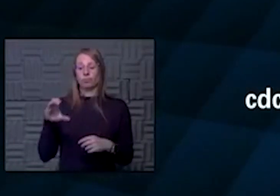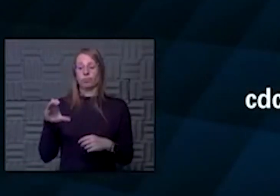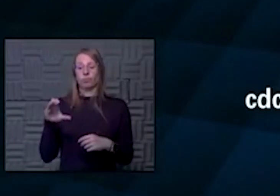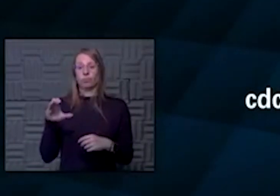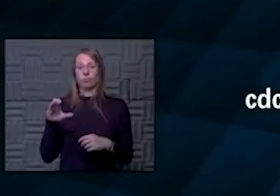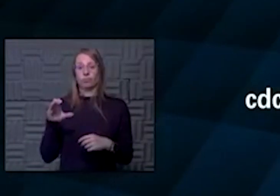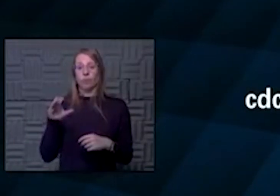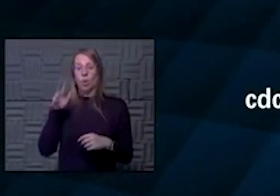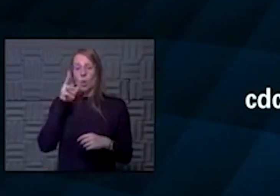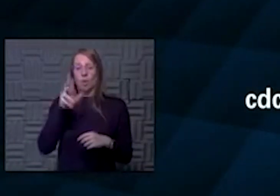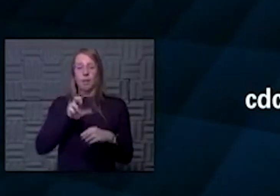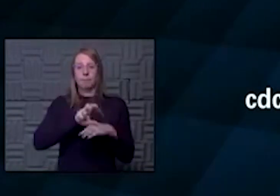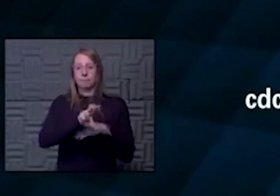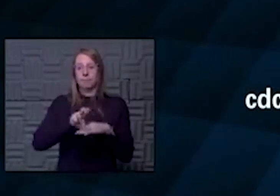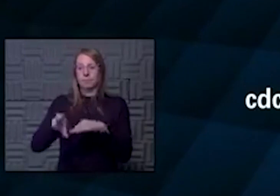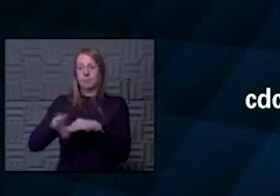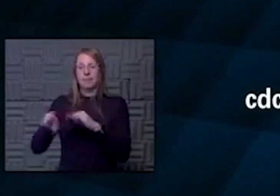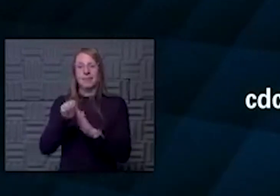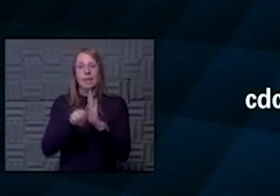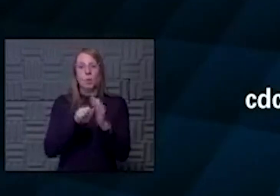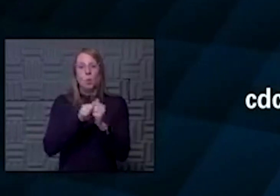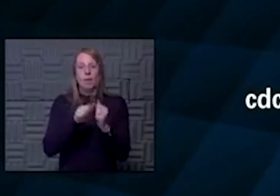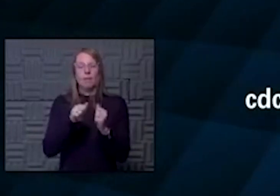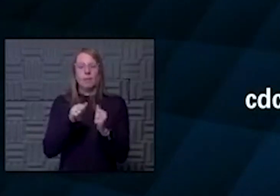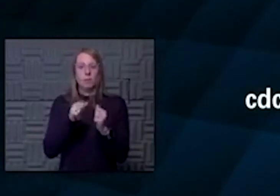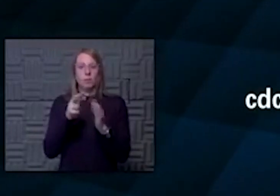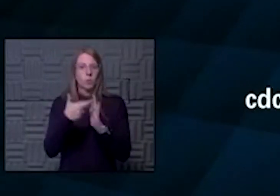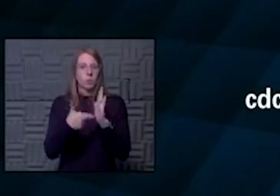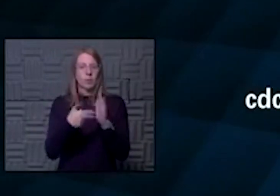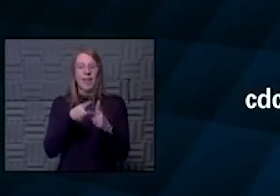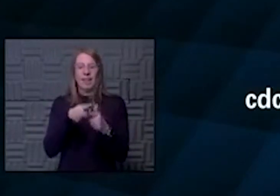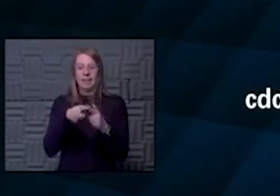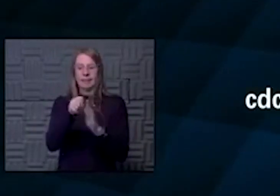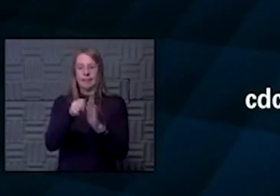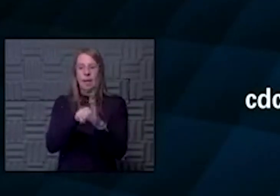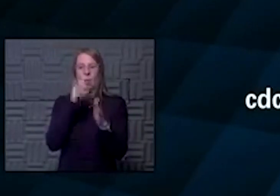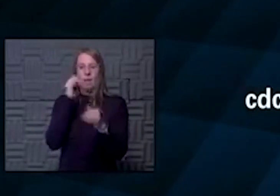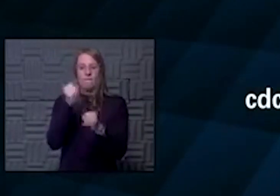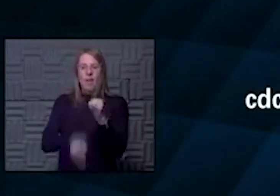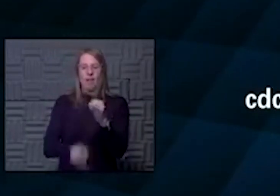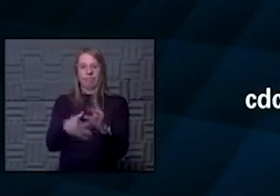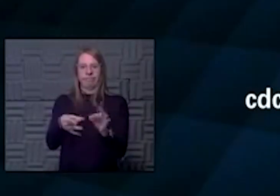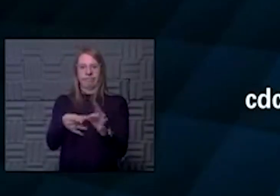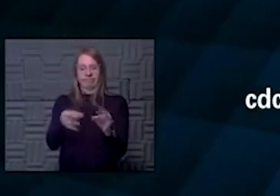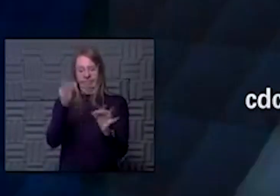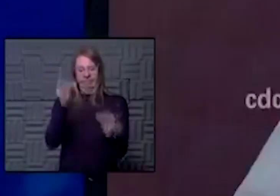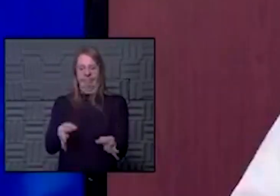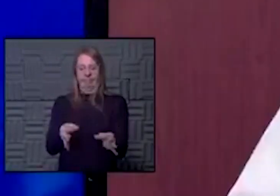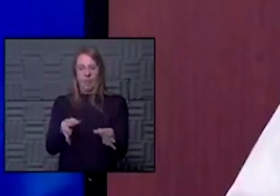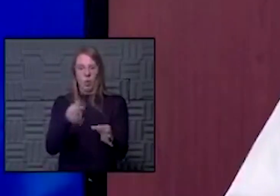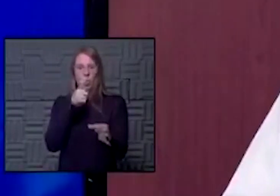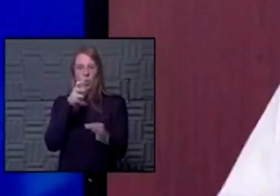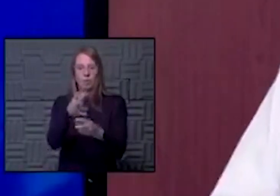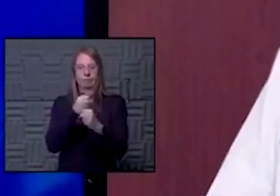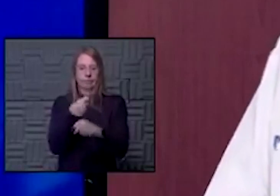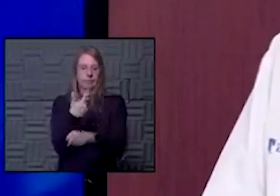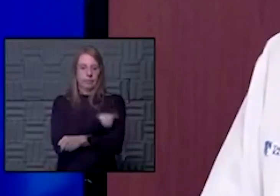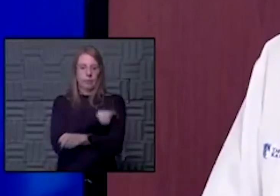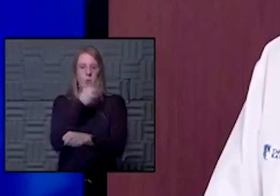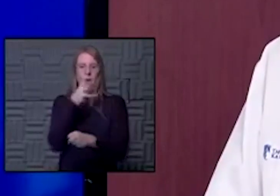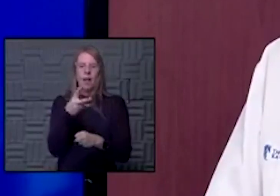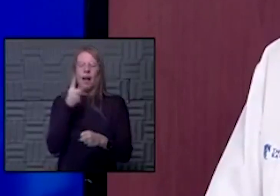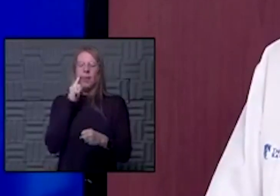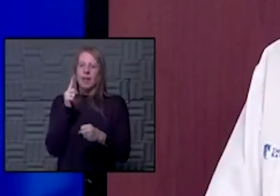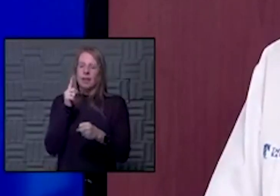allocating it to states with guidelines, and then the states will have final say in who's going to get it. I do believe that it's going to end up going to